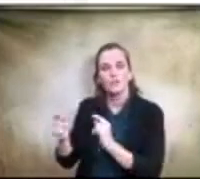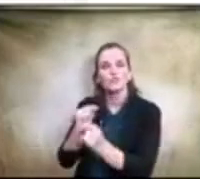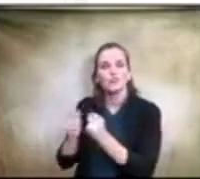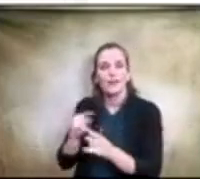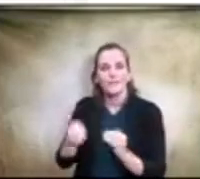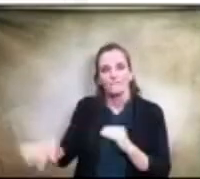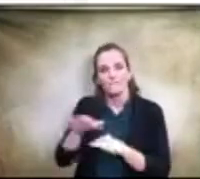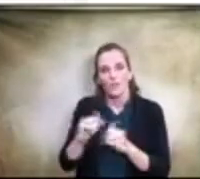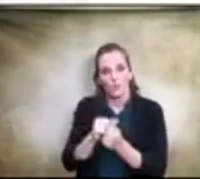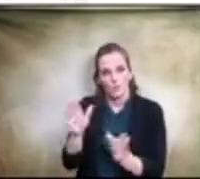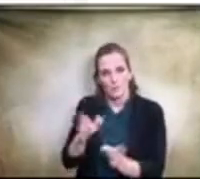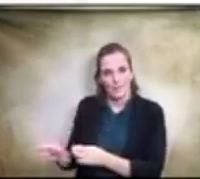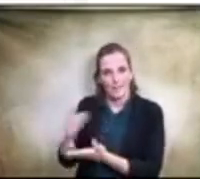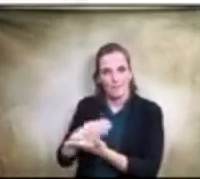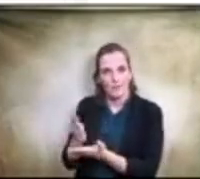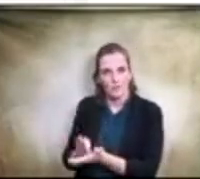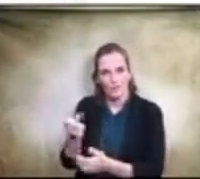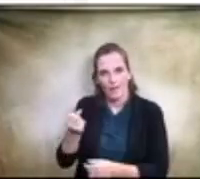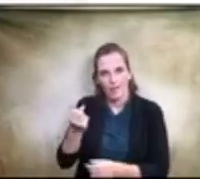11 million 150,000.